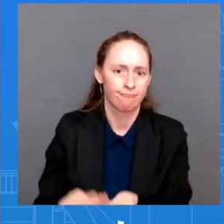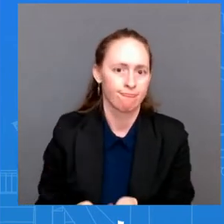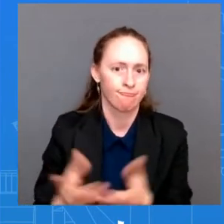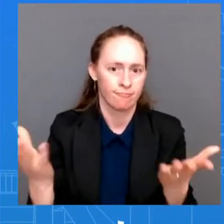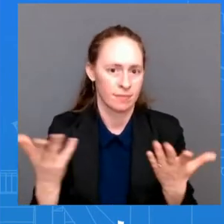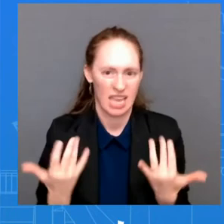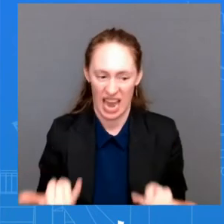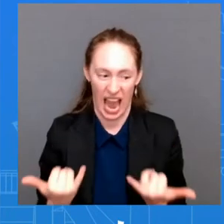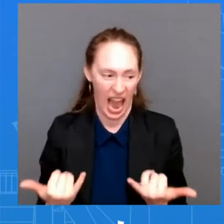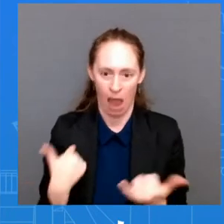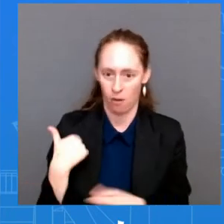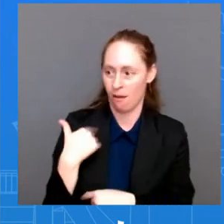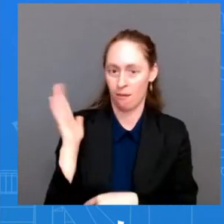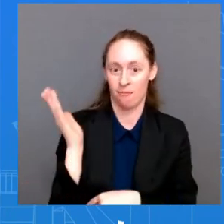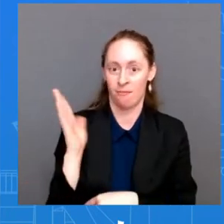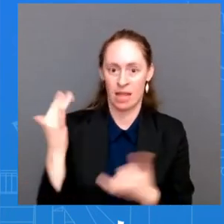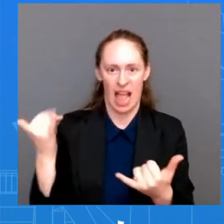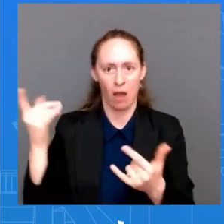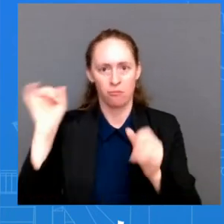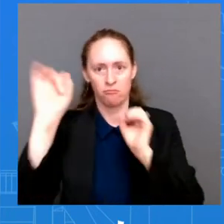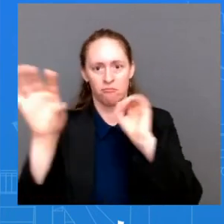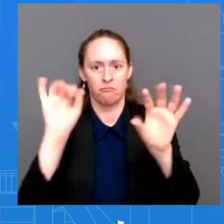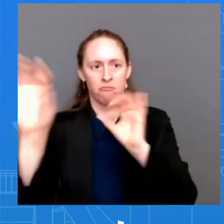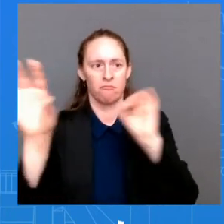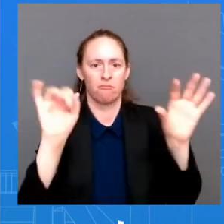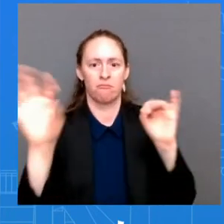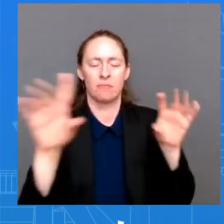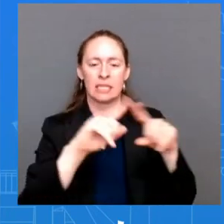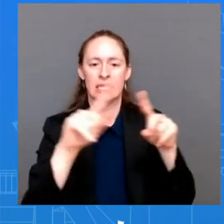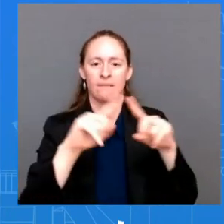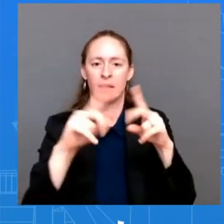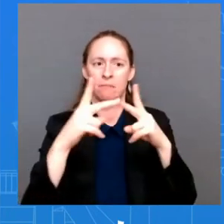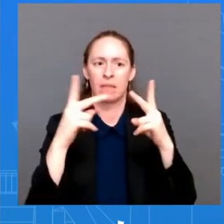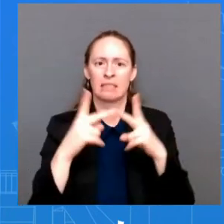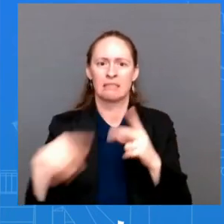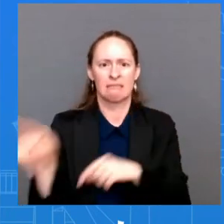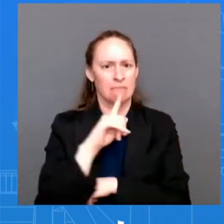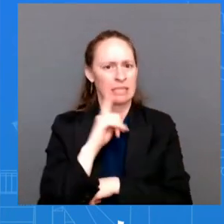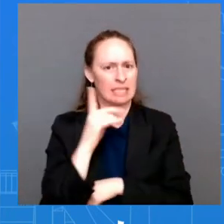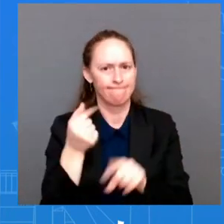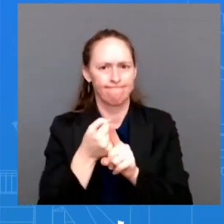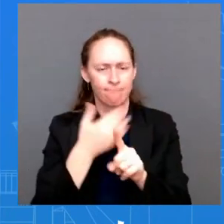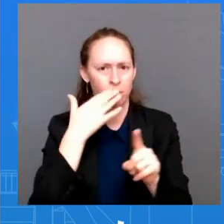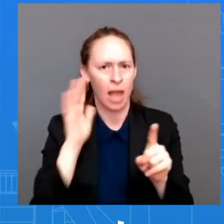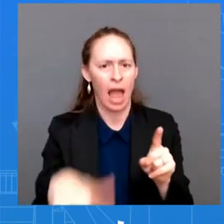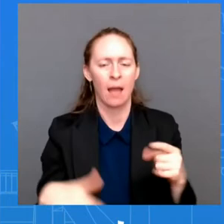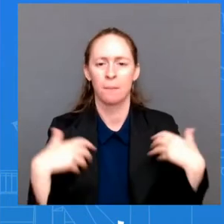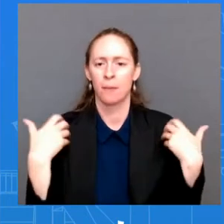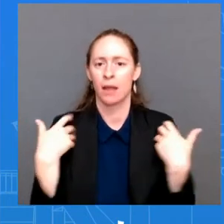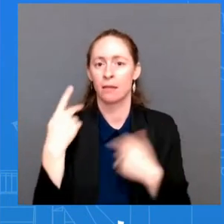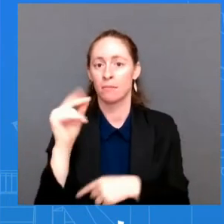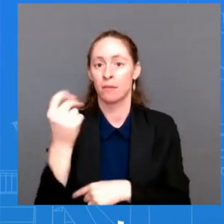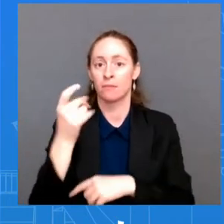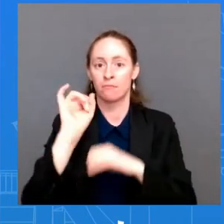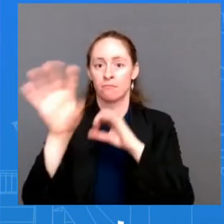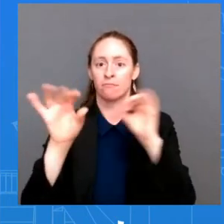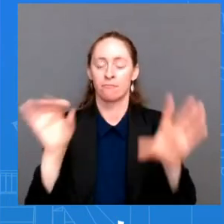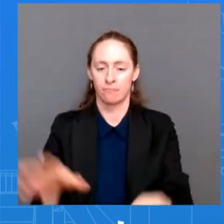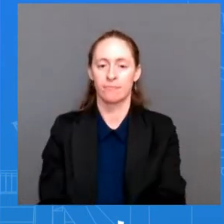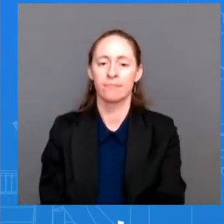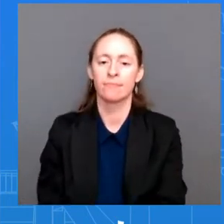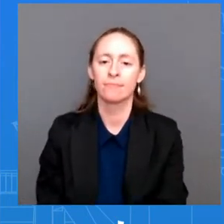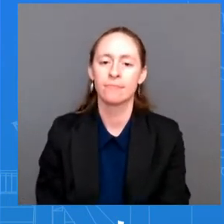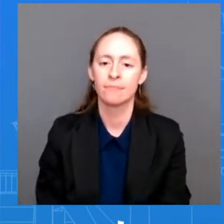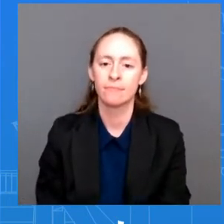areas that really need to two areas that really need them. And so if you think about the seven hundred seven, seven, seven, seven, seven,